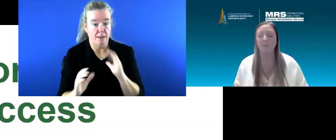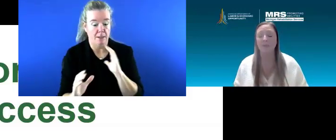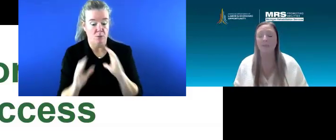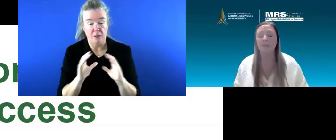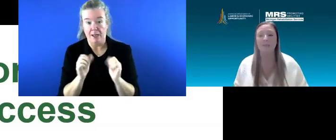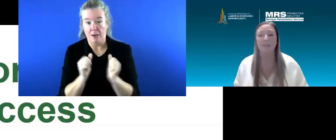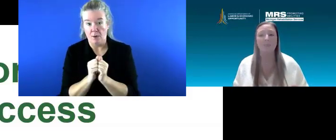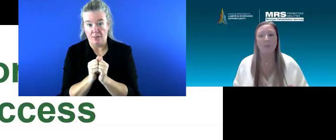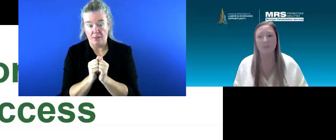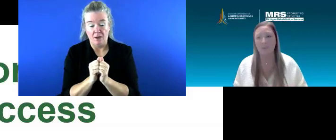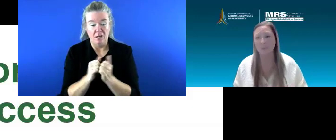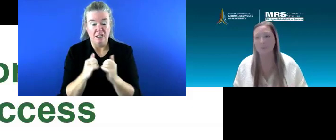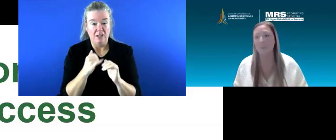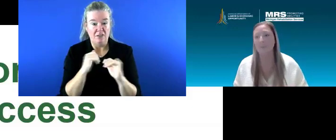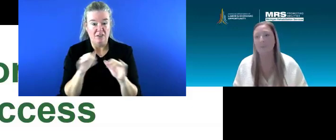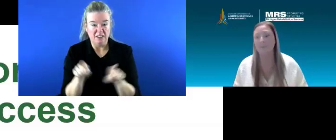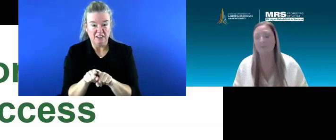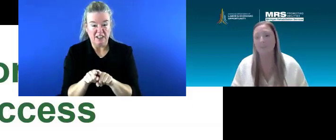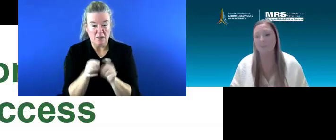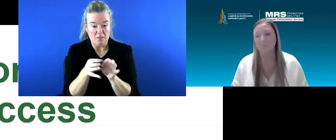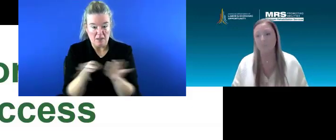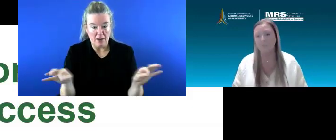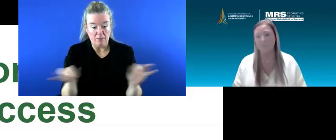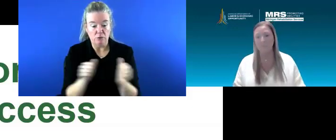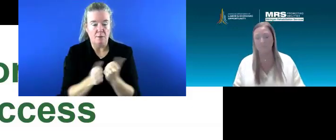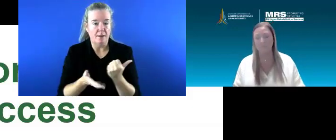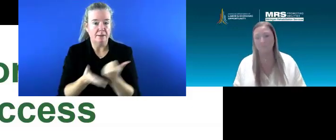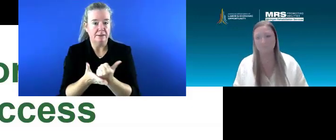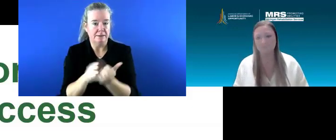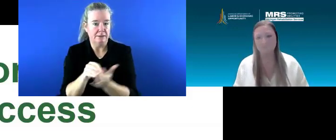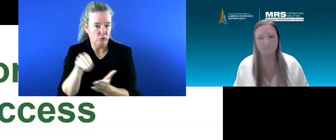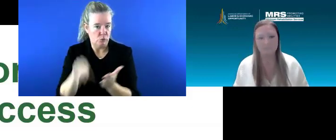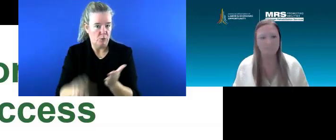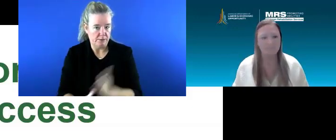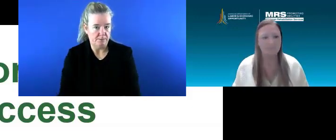with the same language and assisting those students.